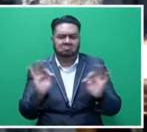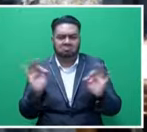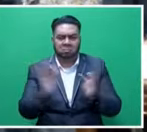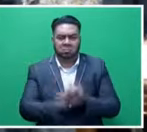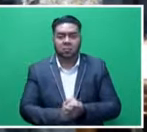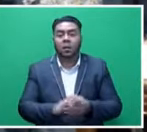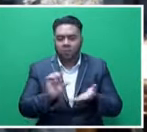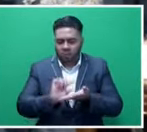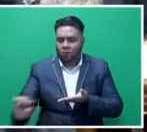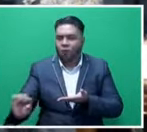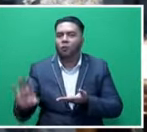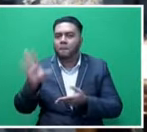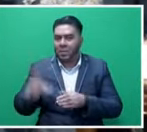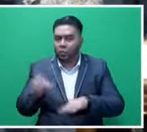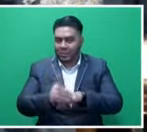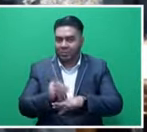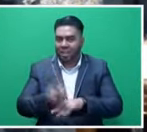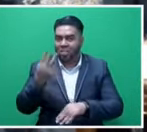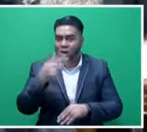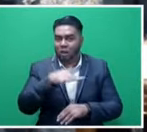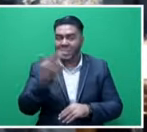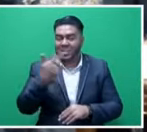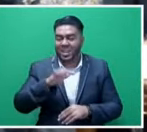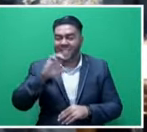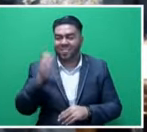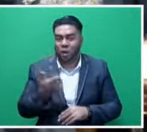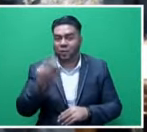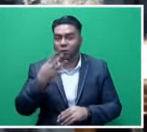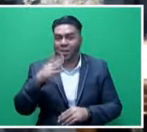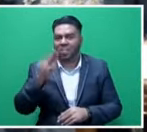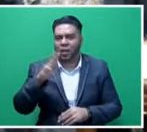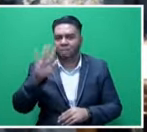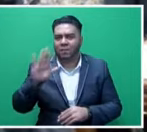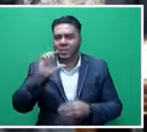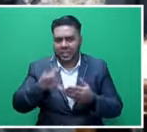for persons with disability, $379,428.35.